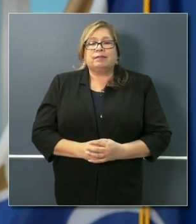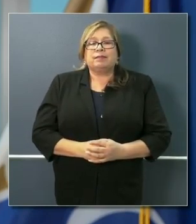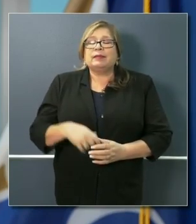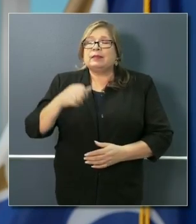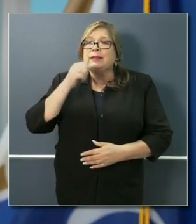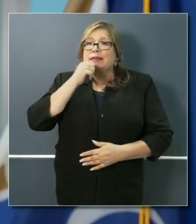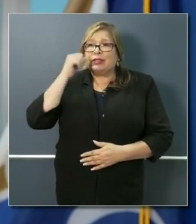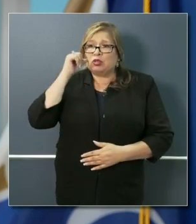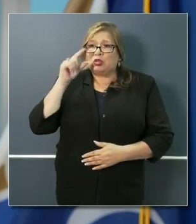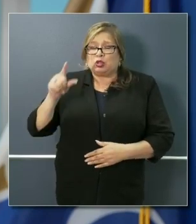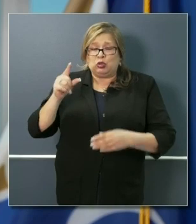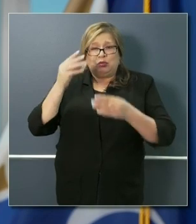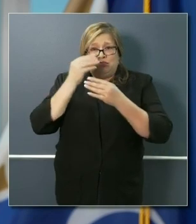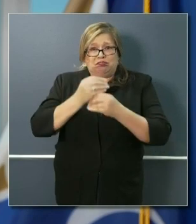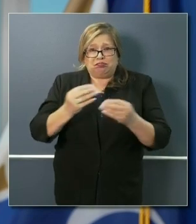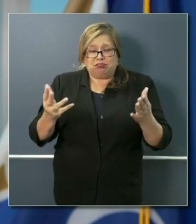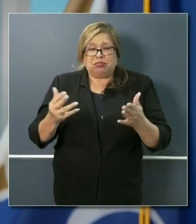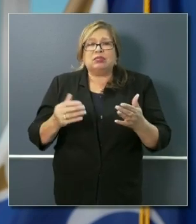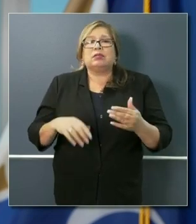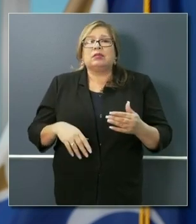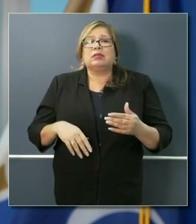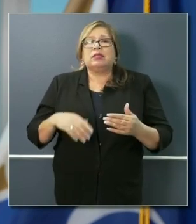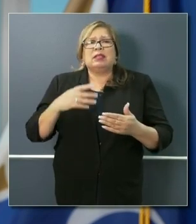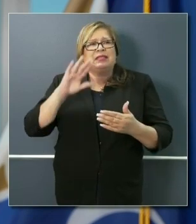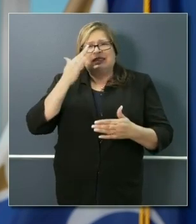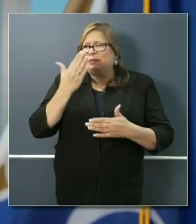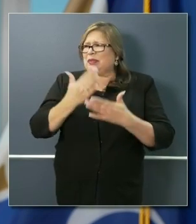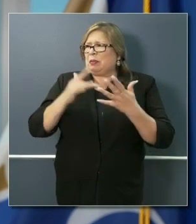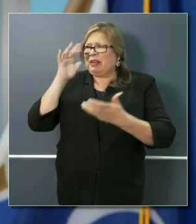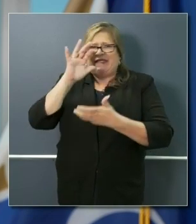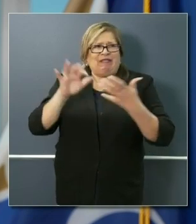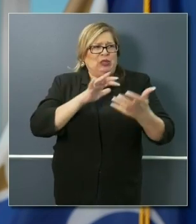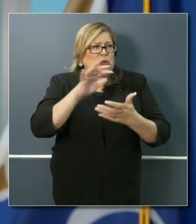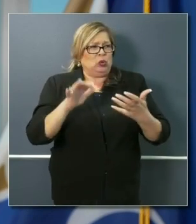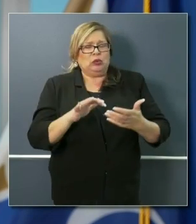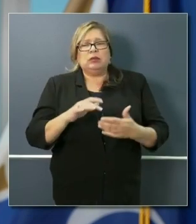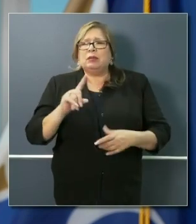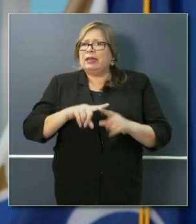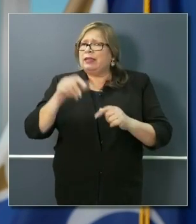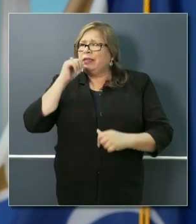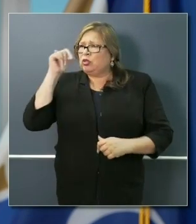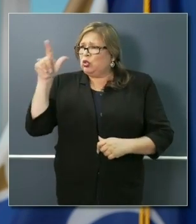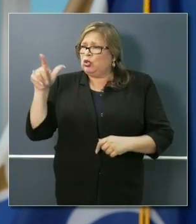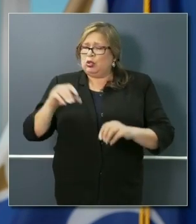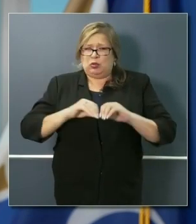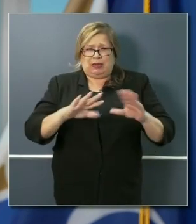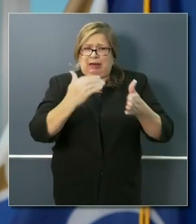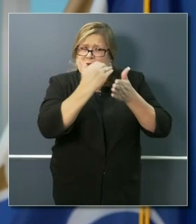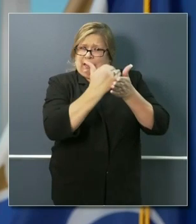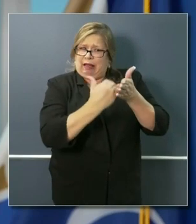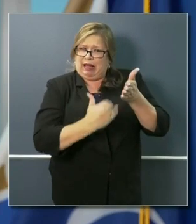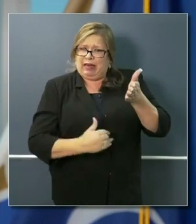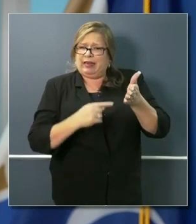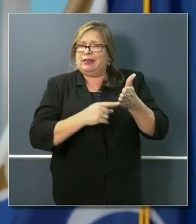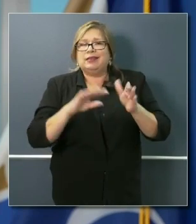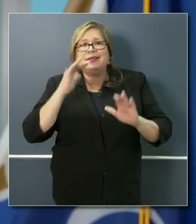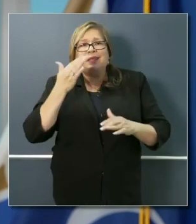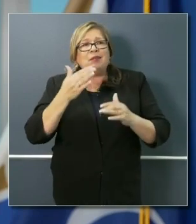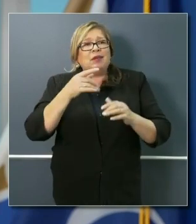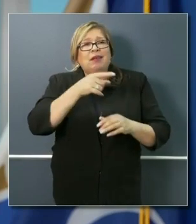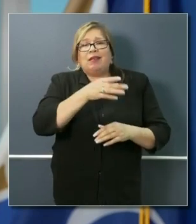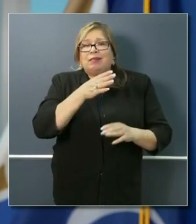pretty much leaves it up to people doing whatever they think is best, it seems like, from what we've seen. And that's not exactly what we've seen